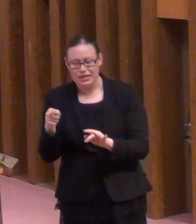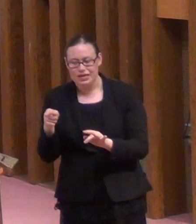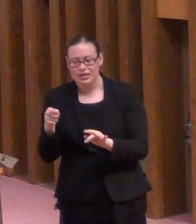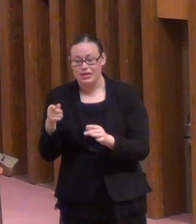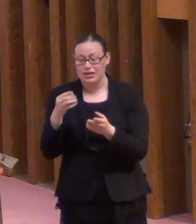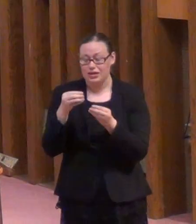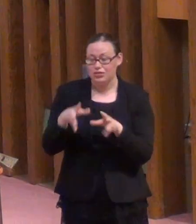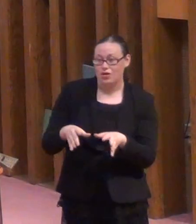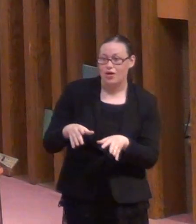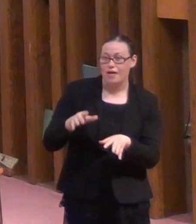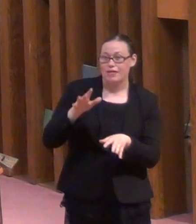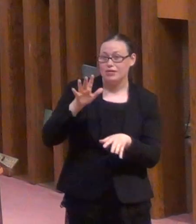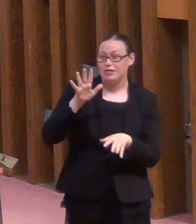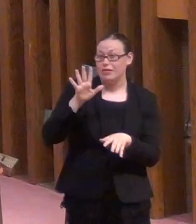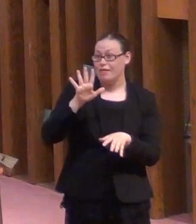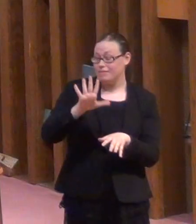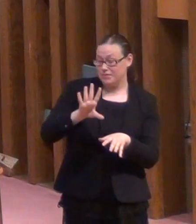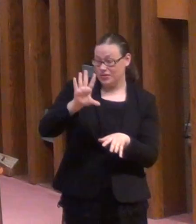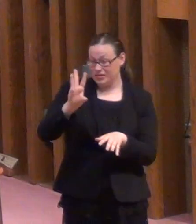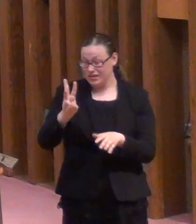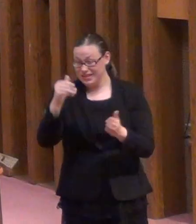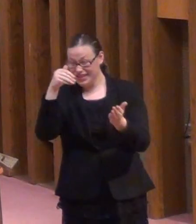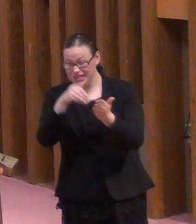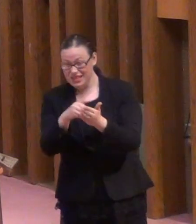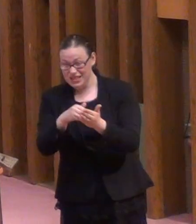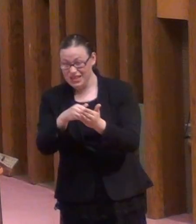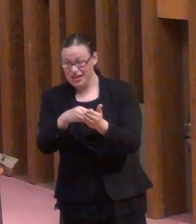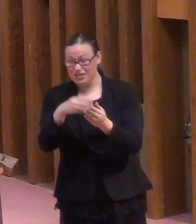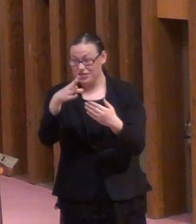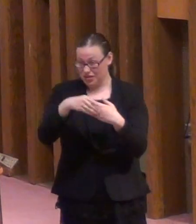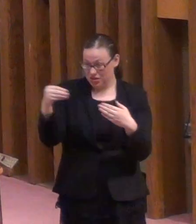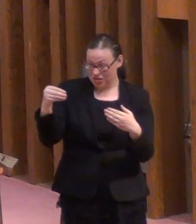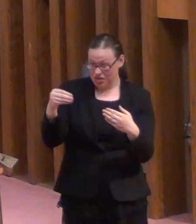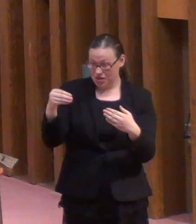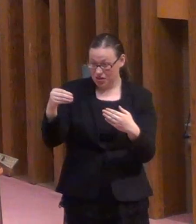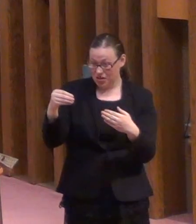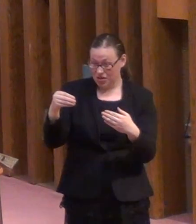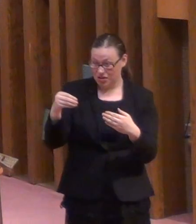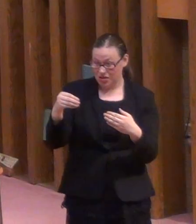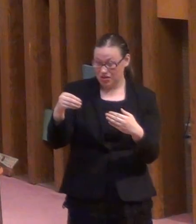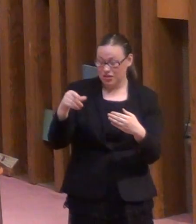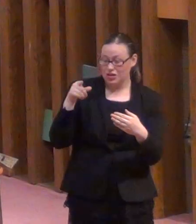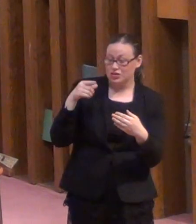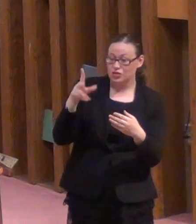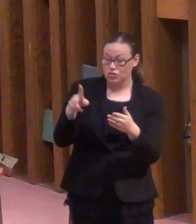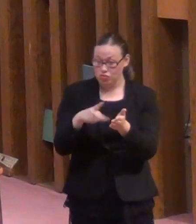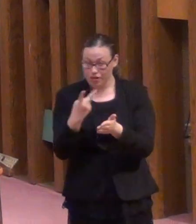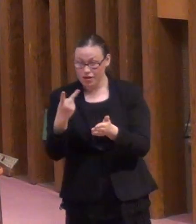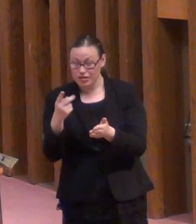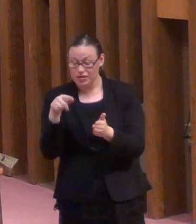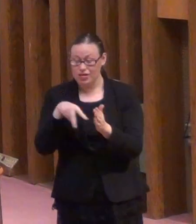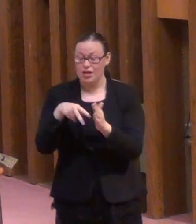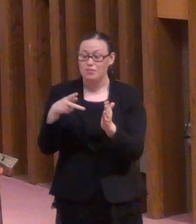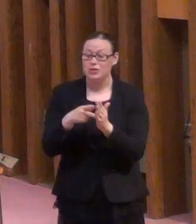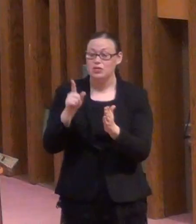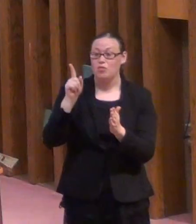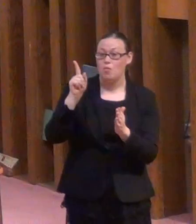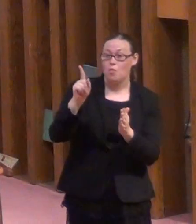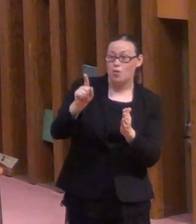in today's money. He did that twice. That's 112 grand.